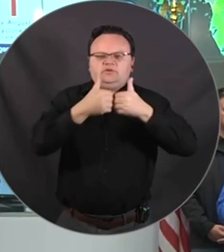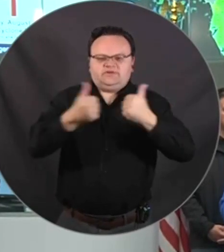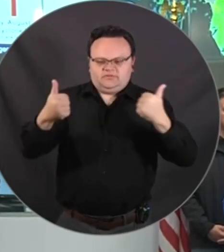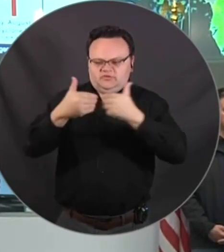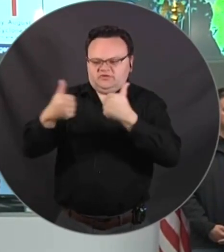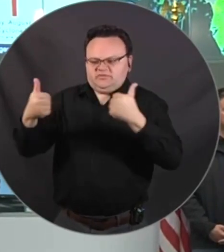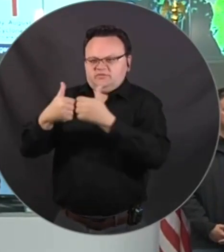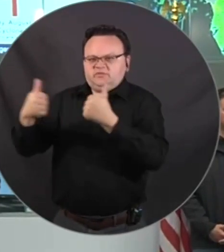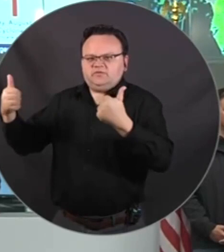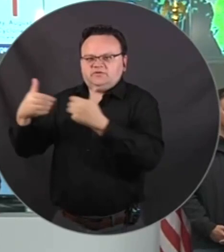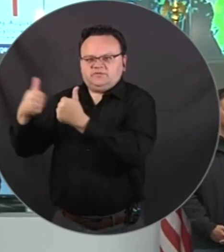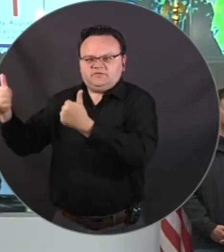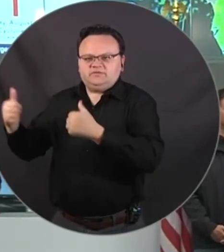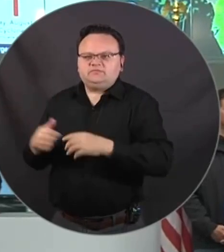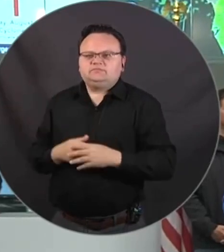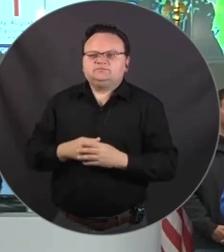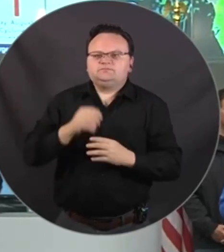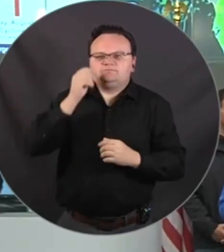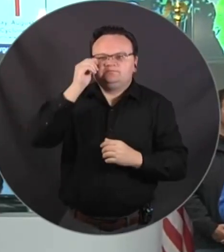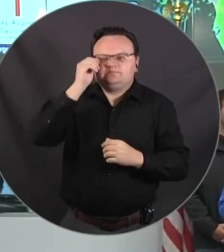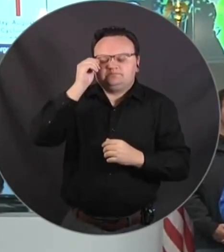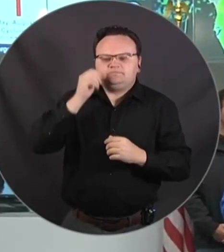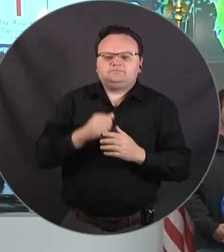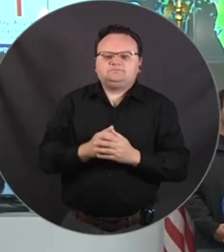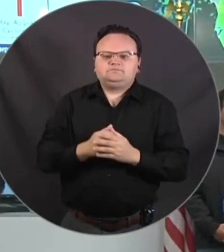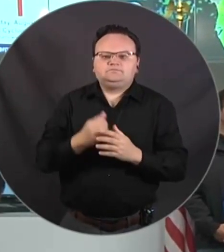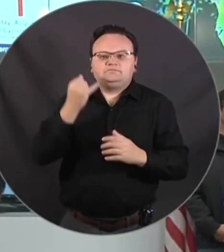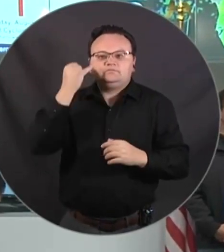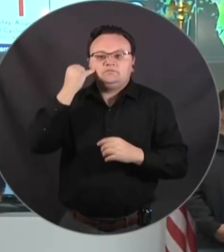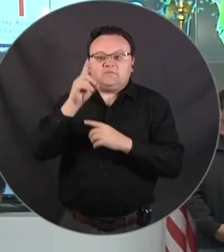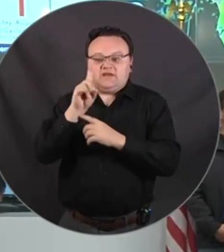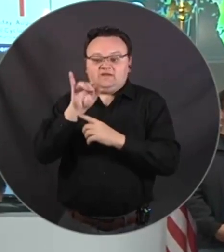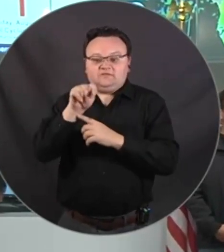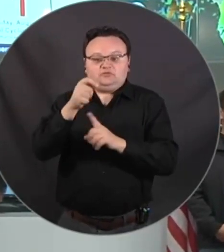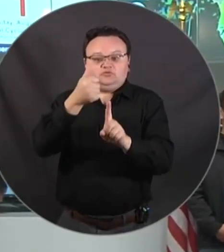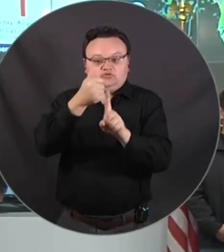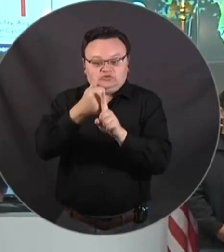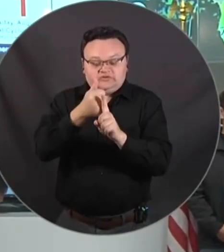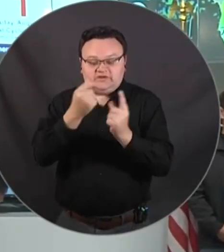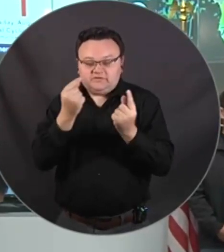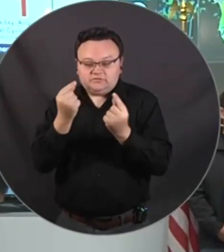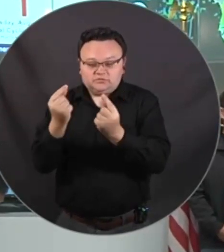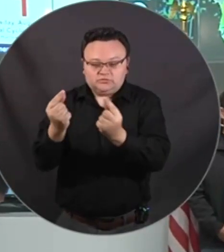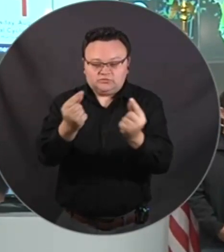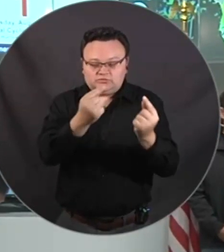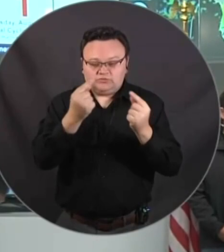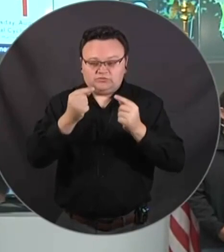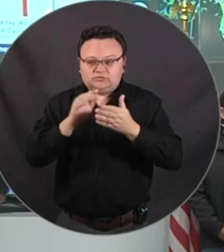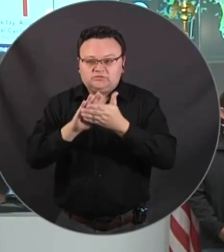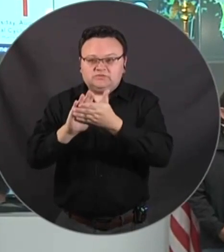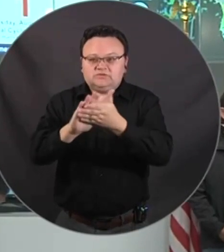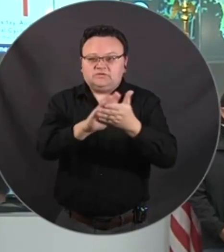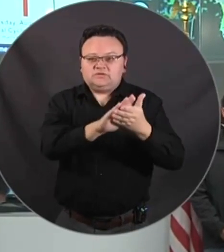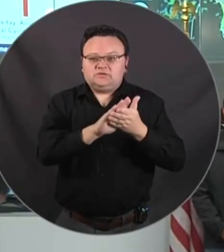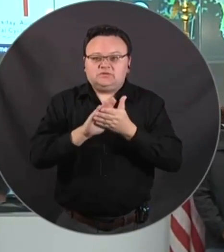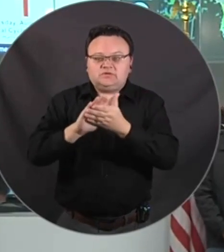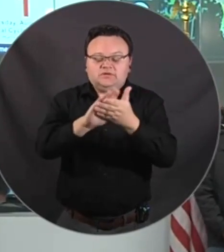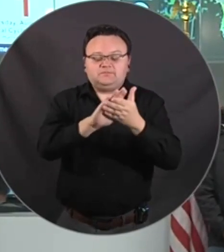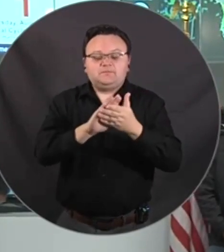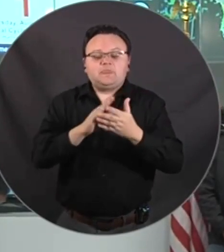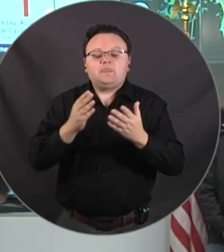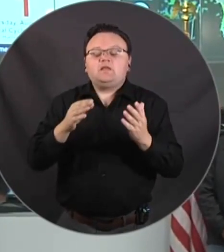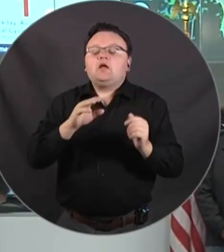flood structures, if you're doing it yourself, highly recommend that you go probably six to 12 inches above the